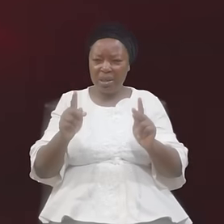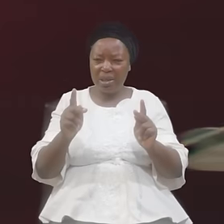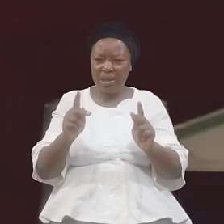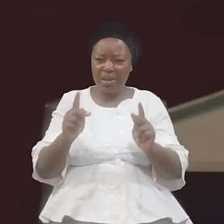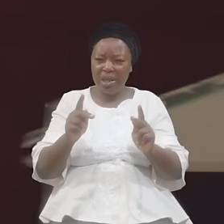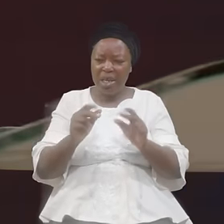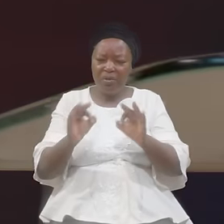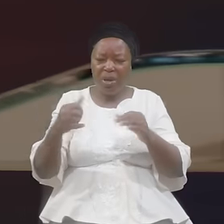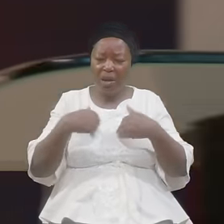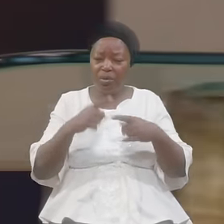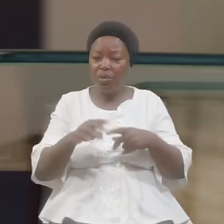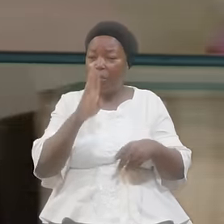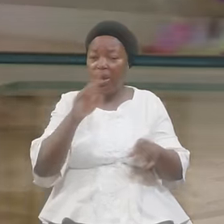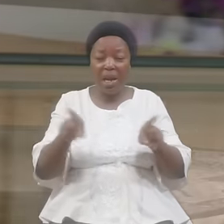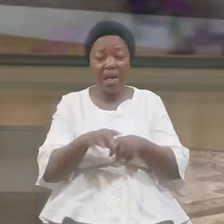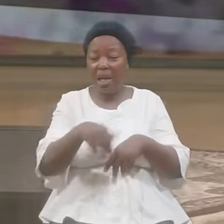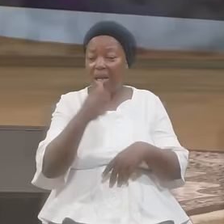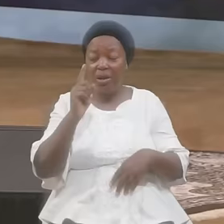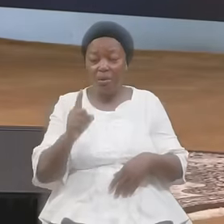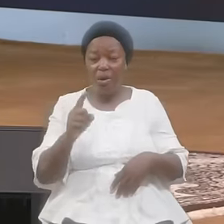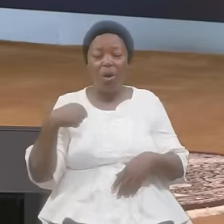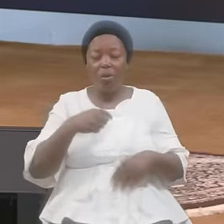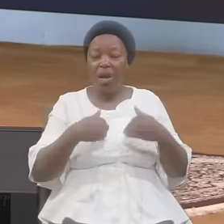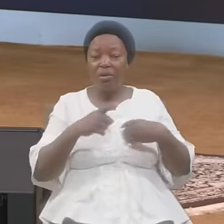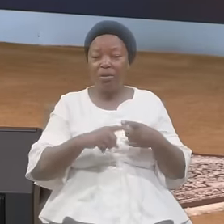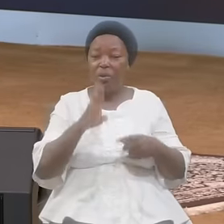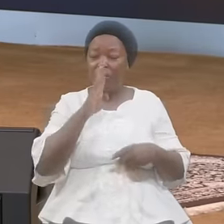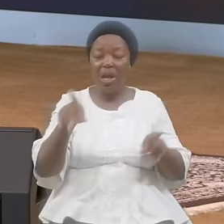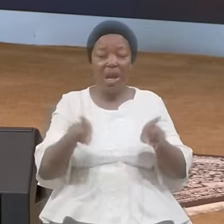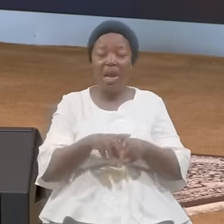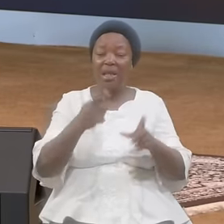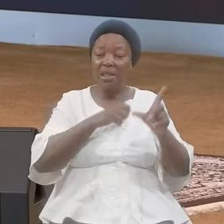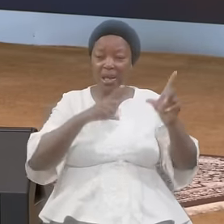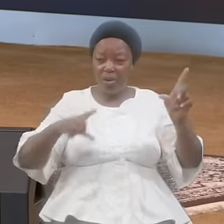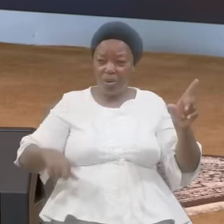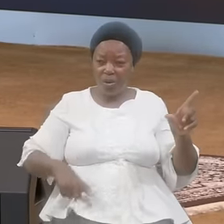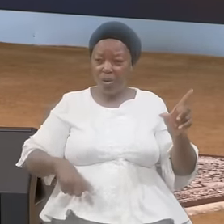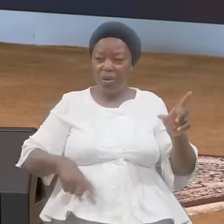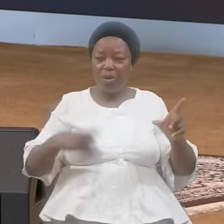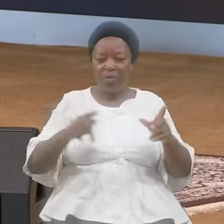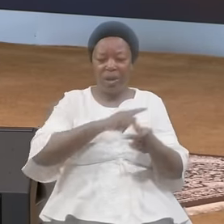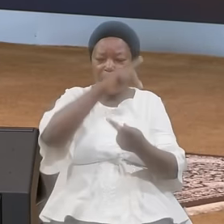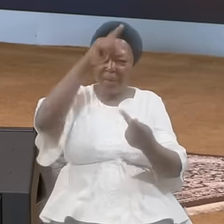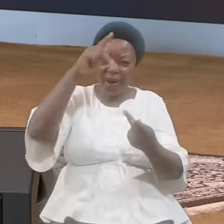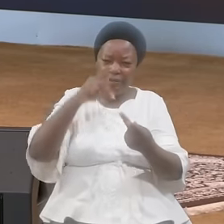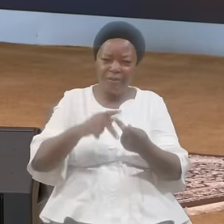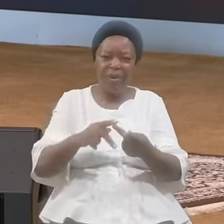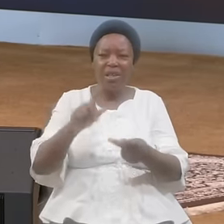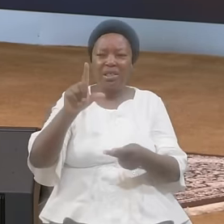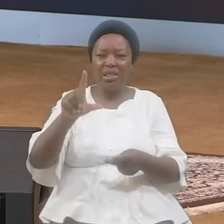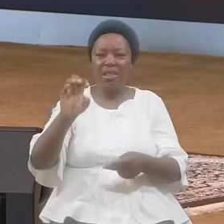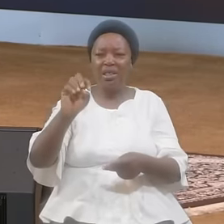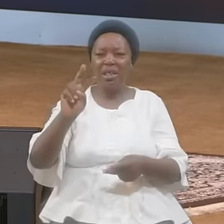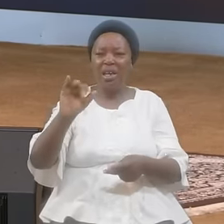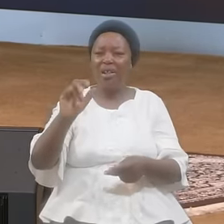Resemble Anyone We're To Resemble The Lord The Perfect Levite